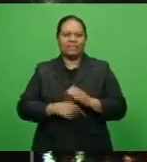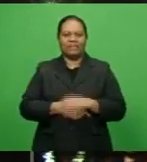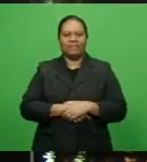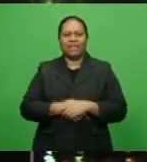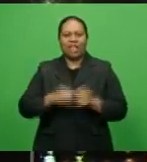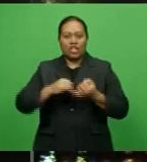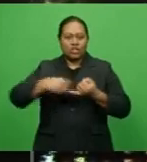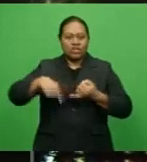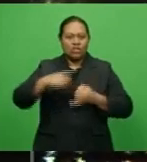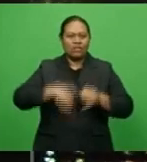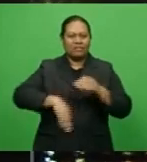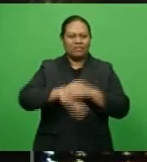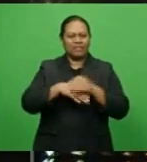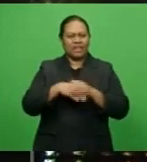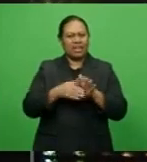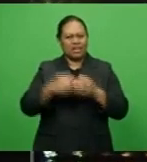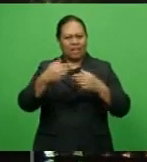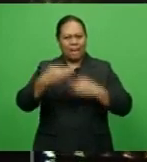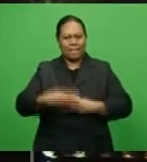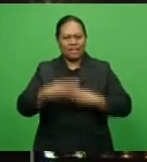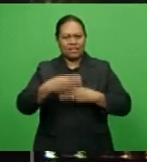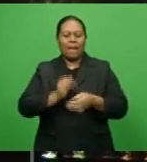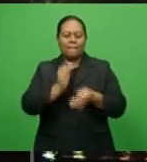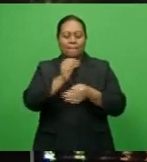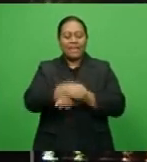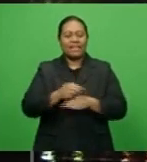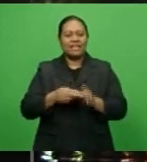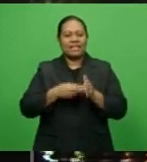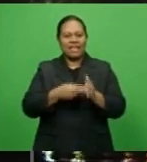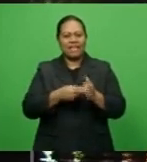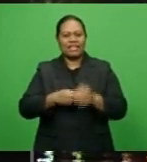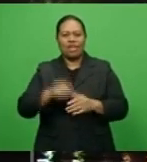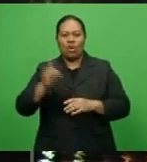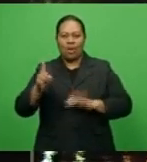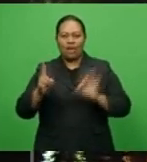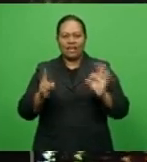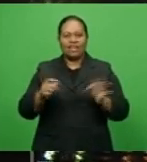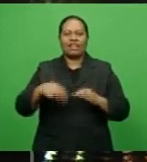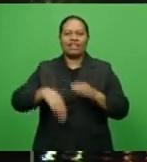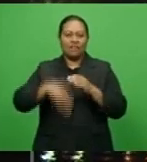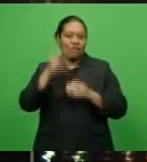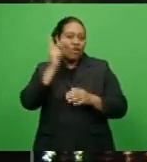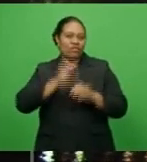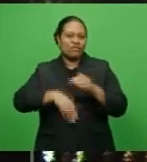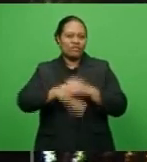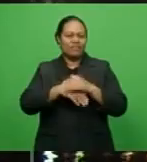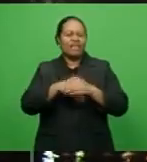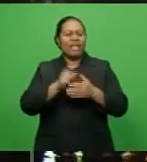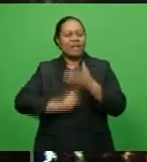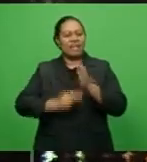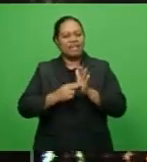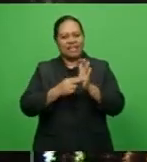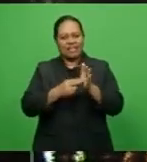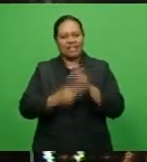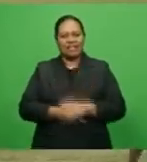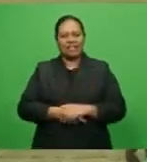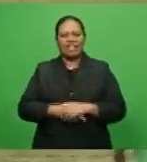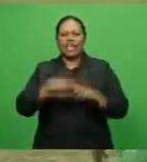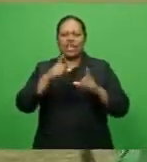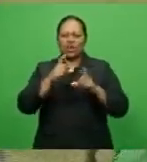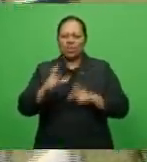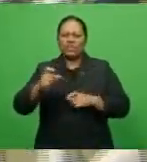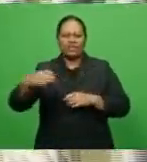has earned maximum points after beating Nandi 1-0 in another VBL match at Prince Charles Park today. Christopher